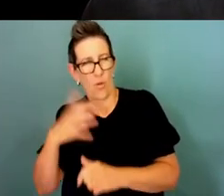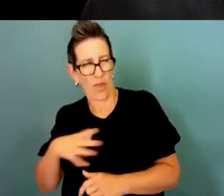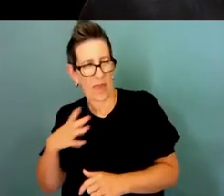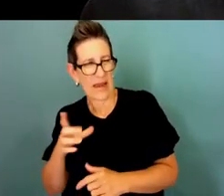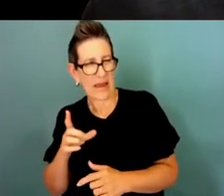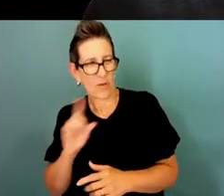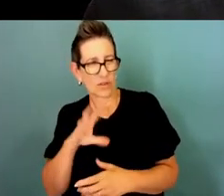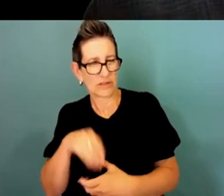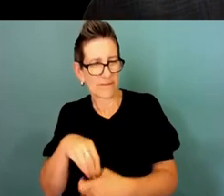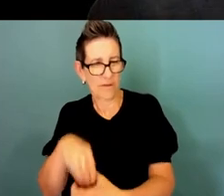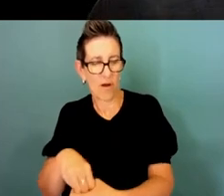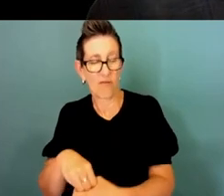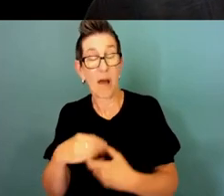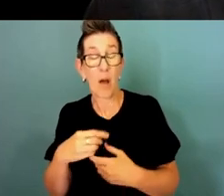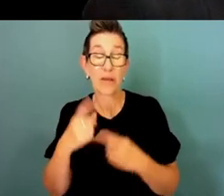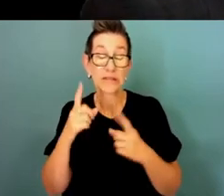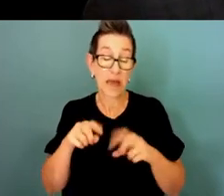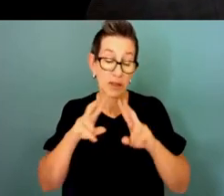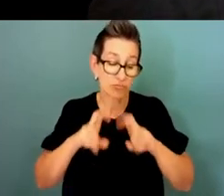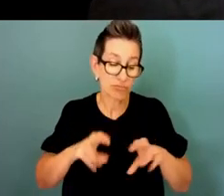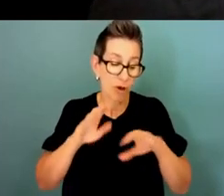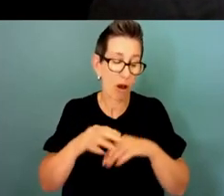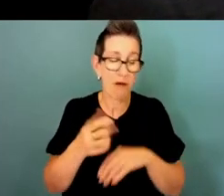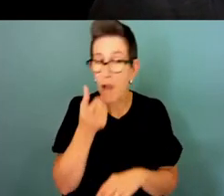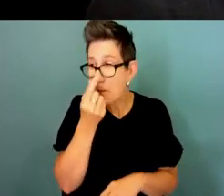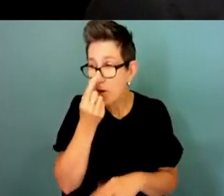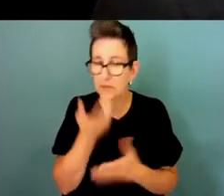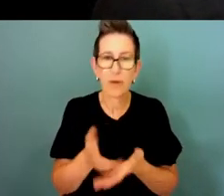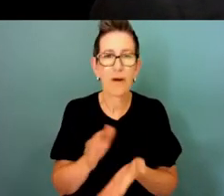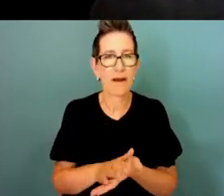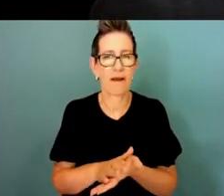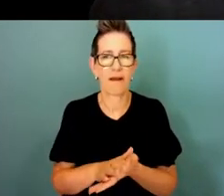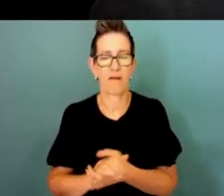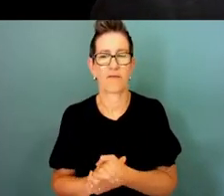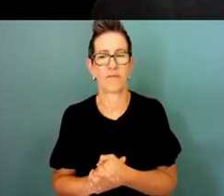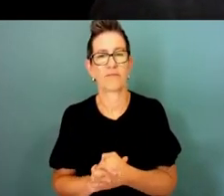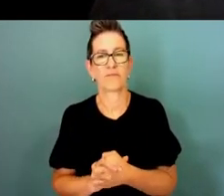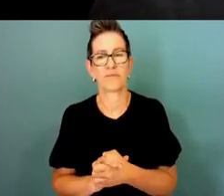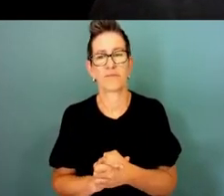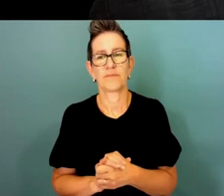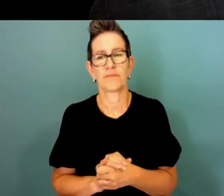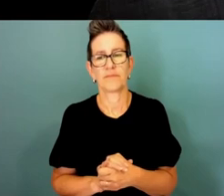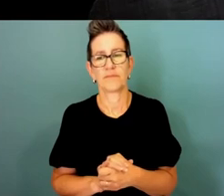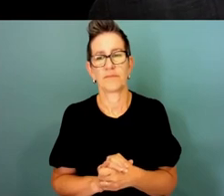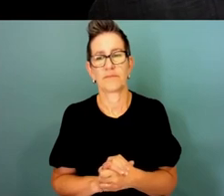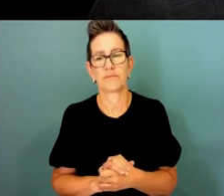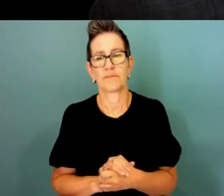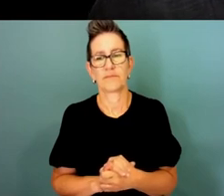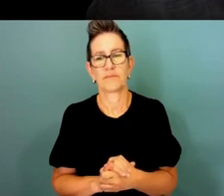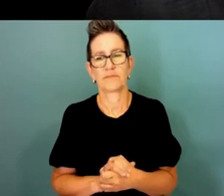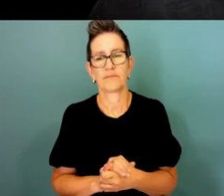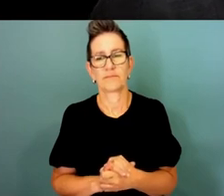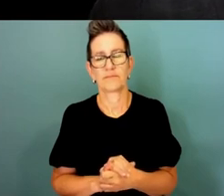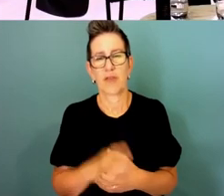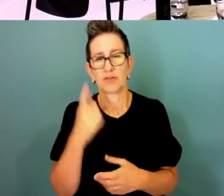what general principles would look like and as I say this is something that obviously we would look to do fairly